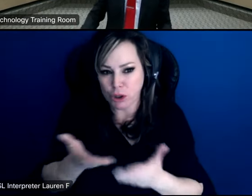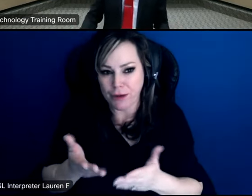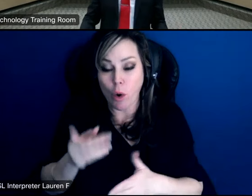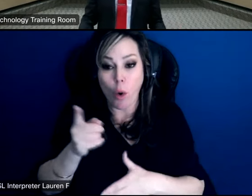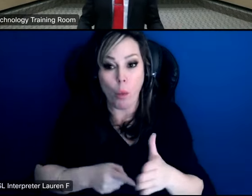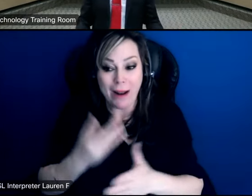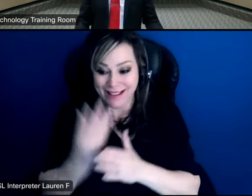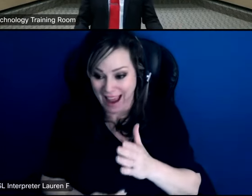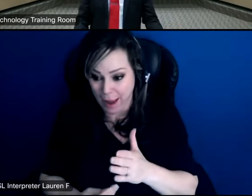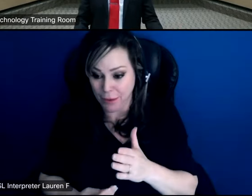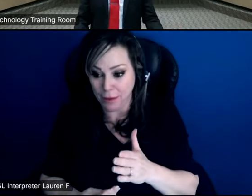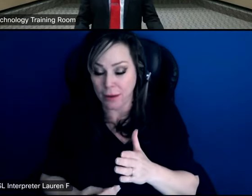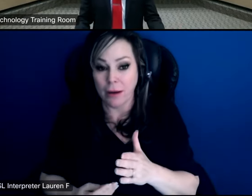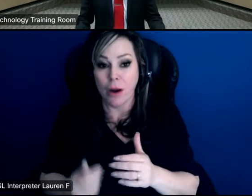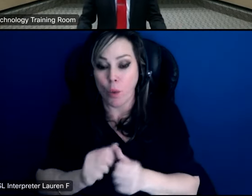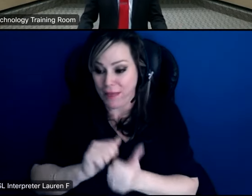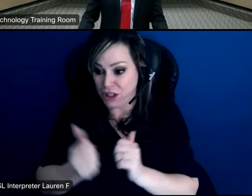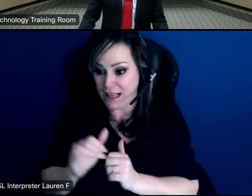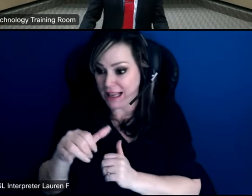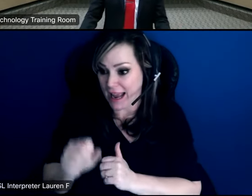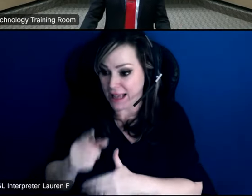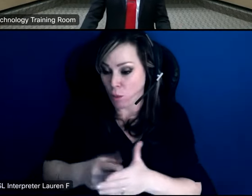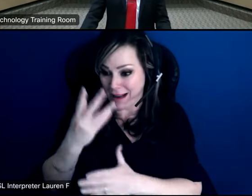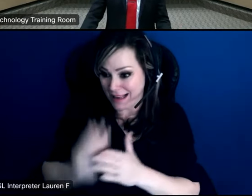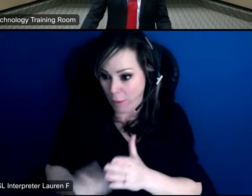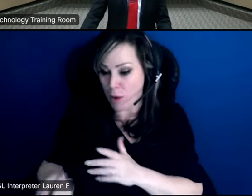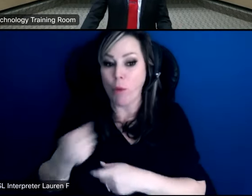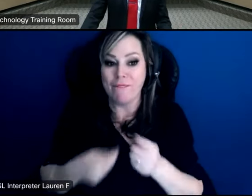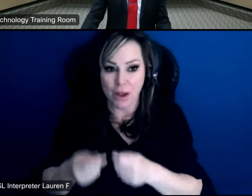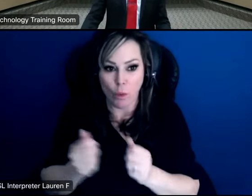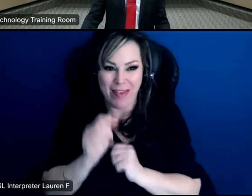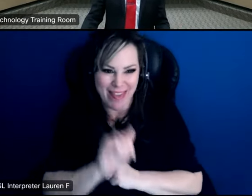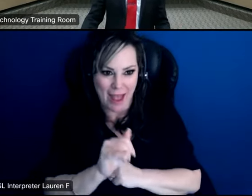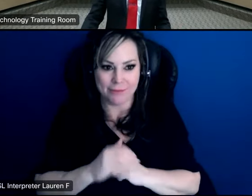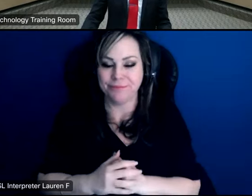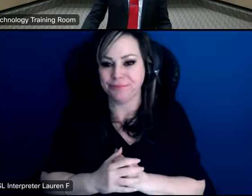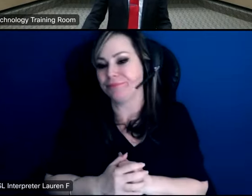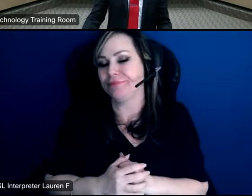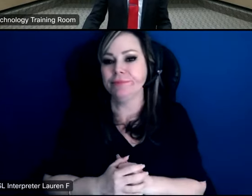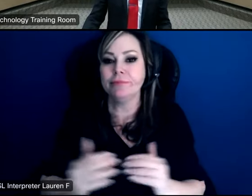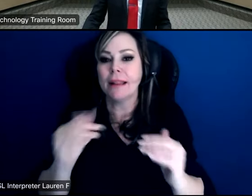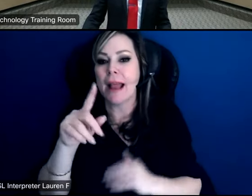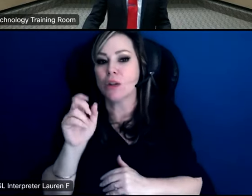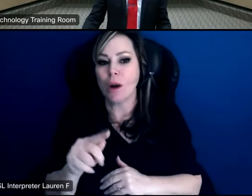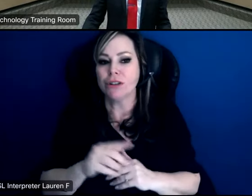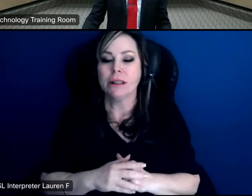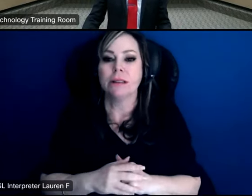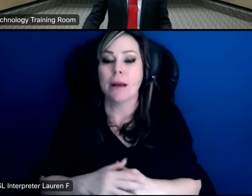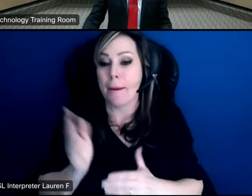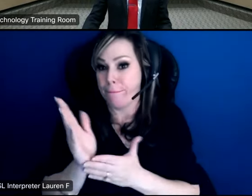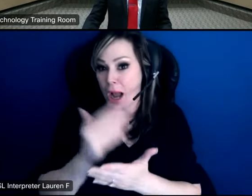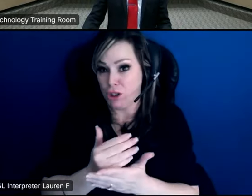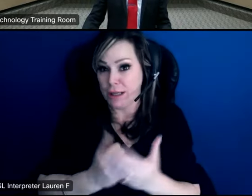left by the change over with cis our next question is does the budget